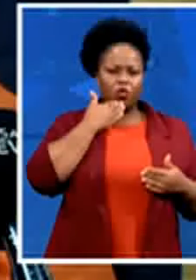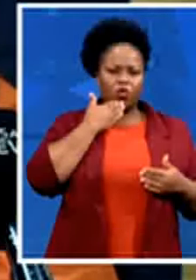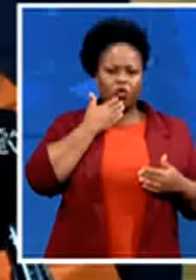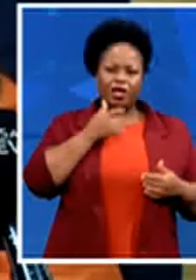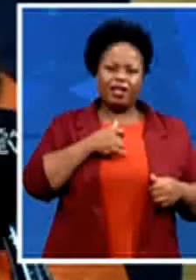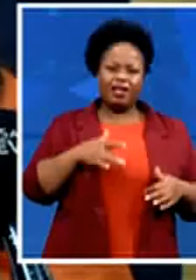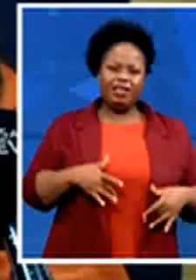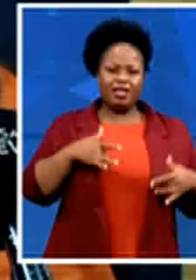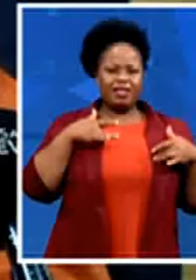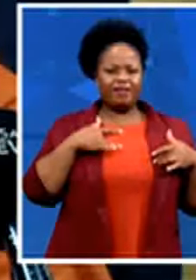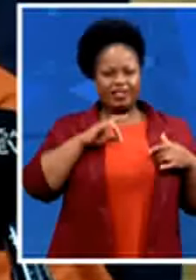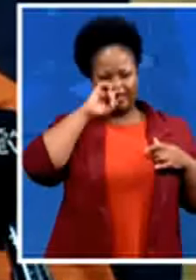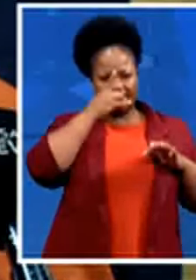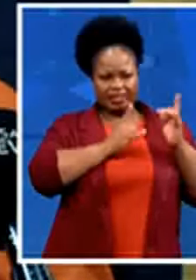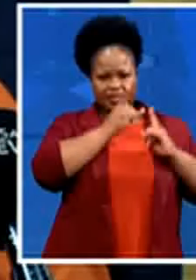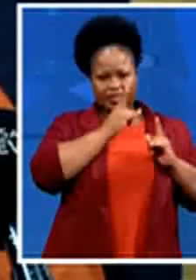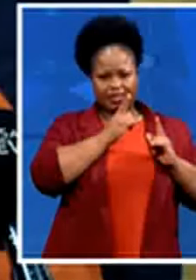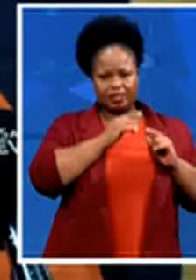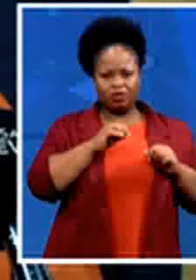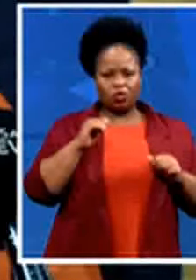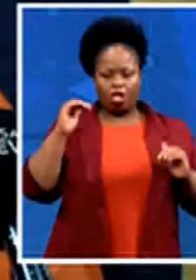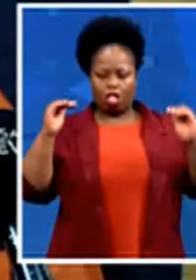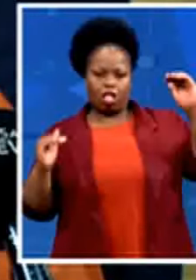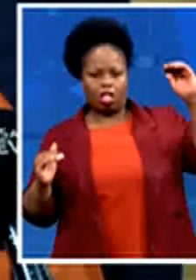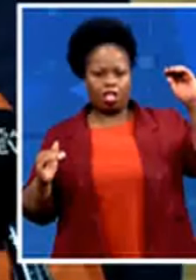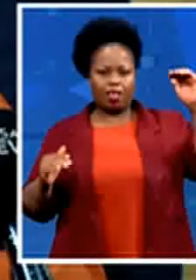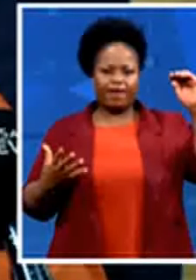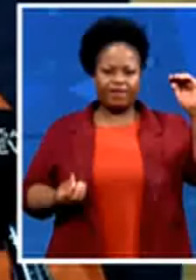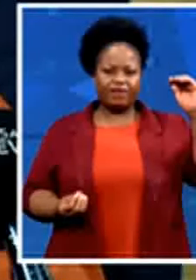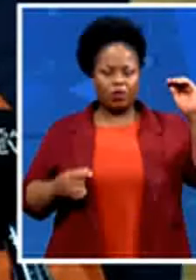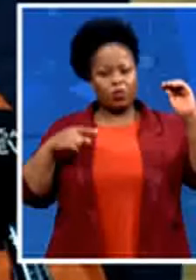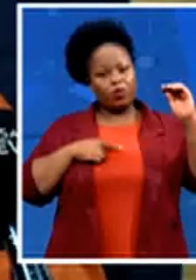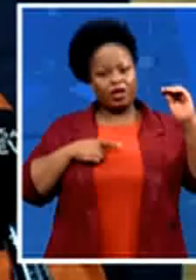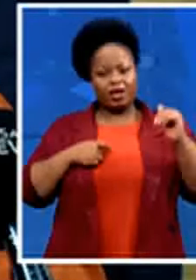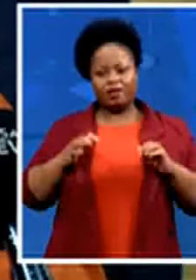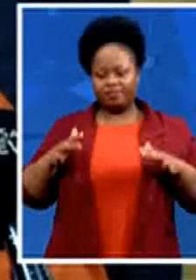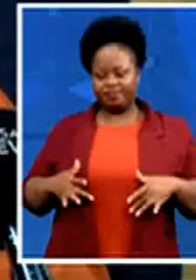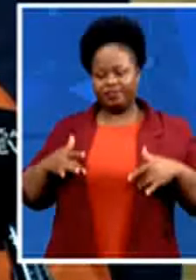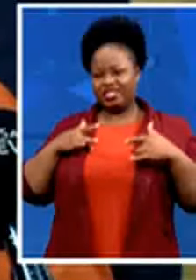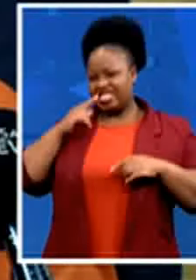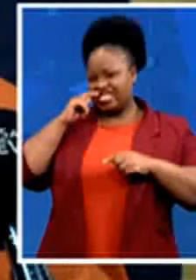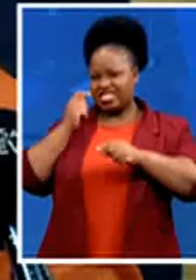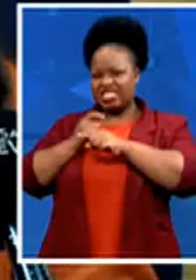there's an imbalance whereby the people in the informal settlements are not always serviced